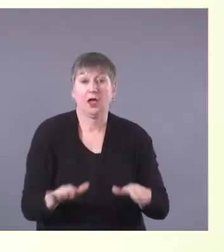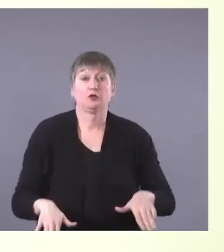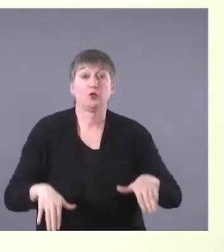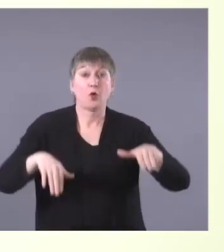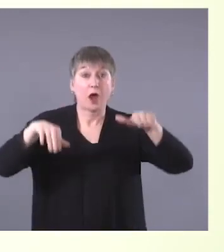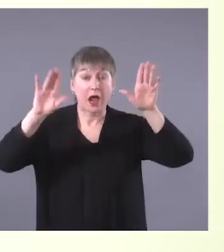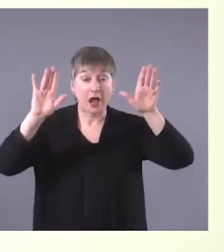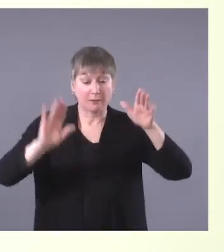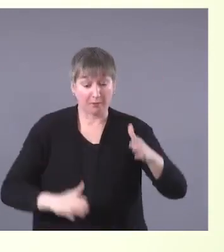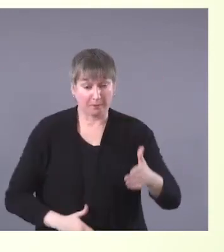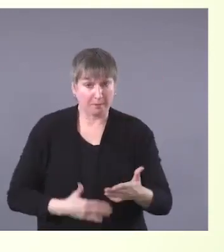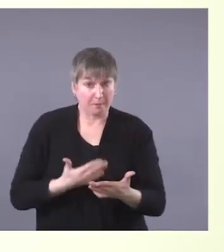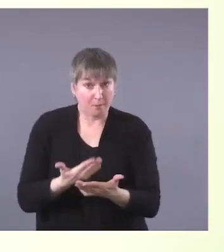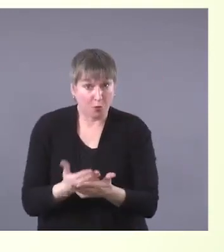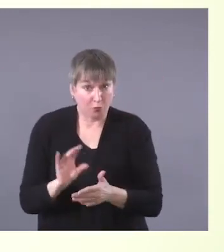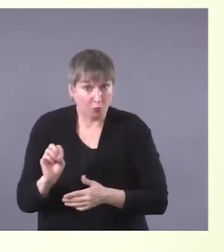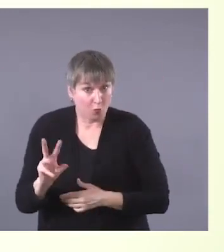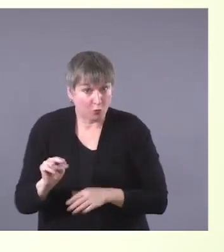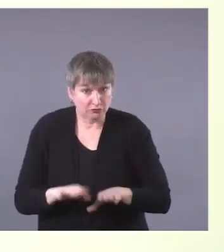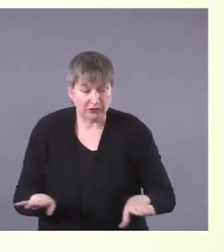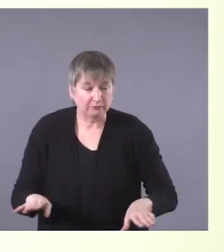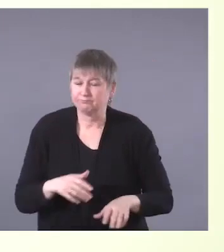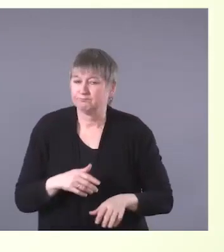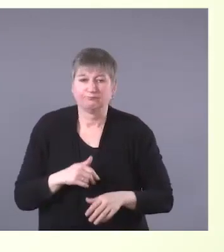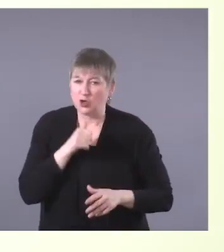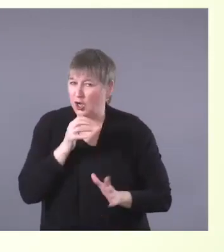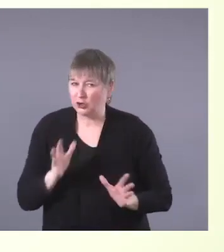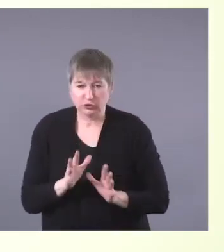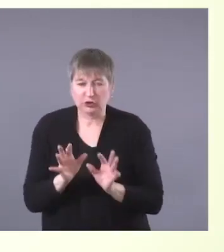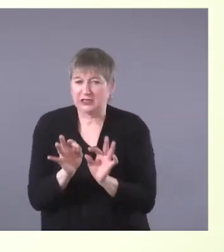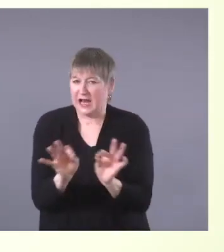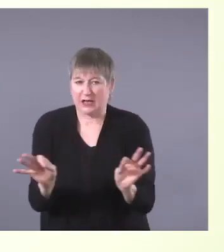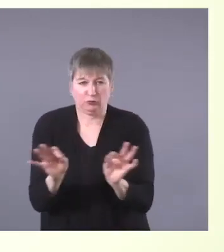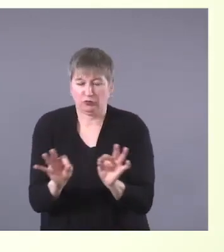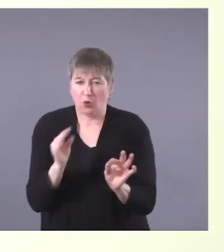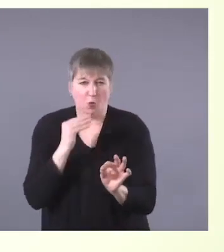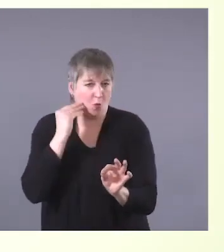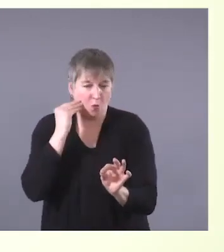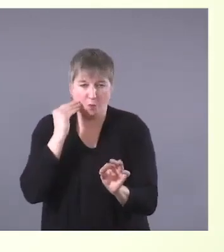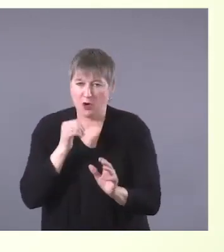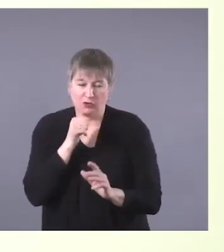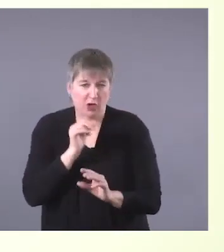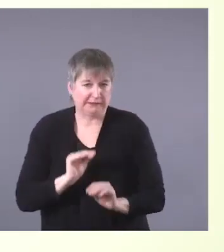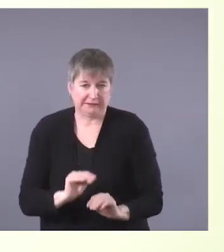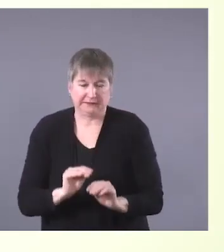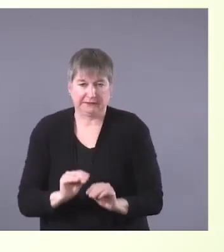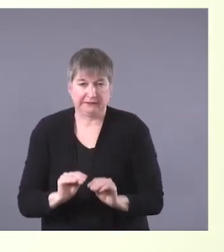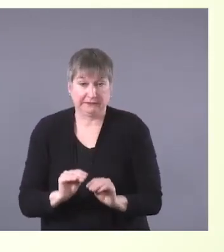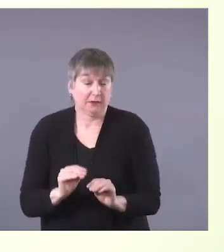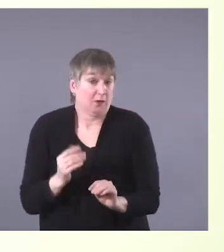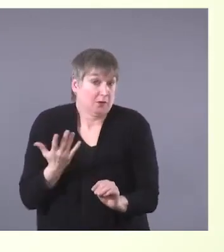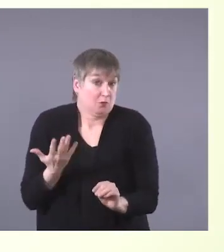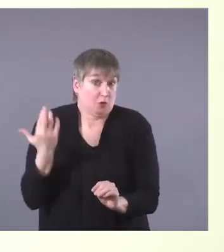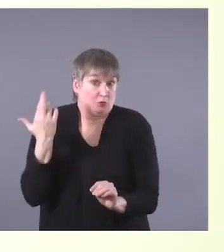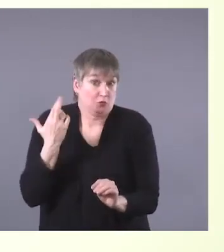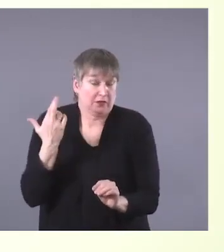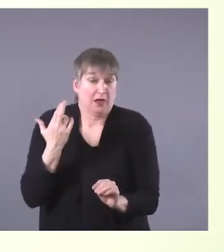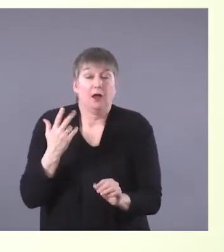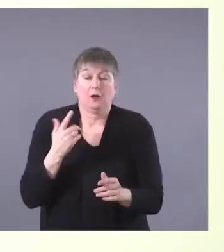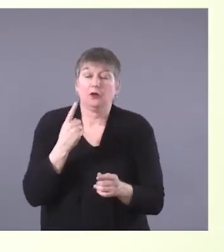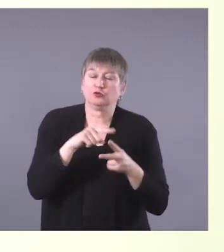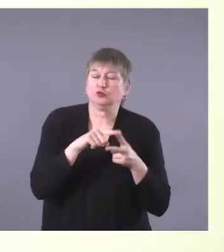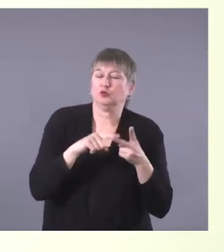did not teach or encourage them to speak their home language. In part because their fluency had been